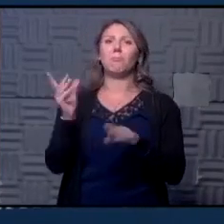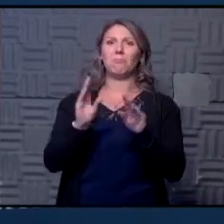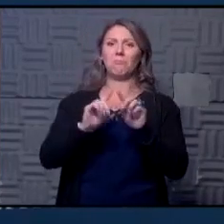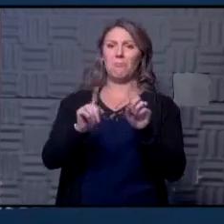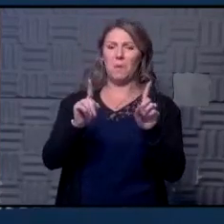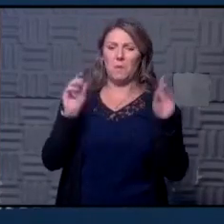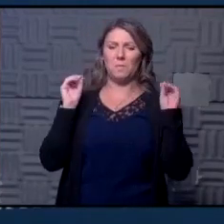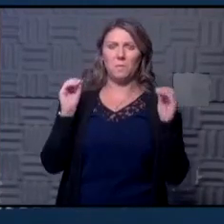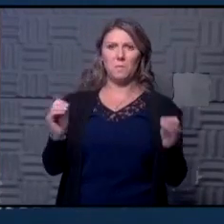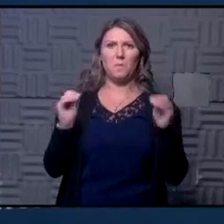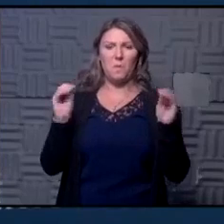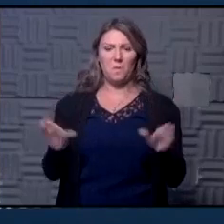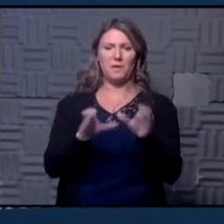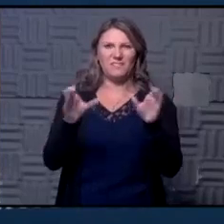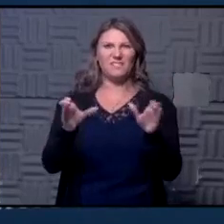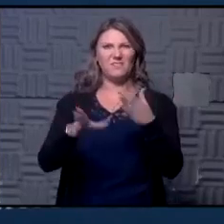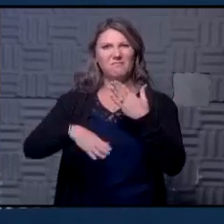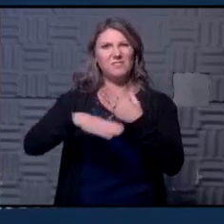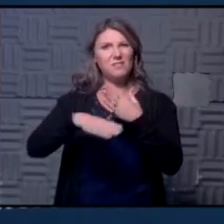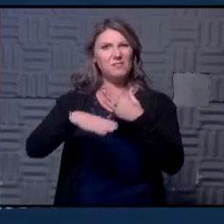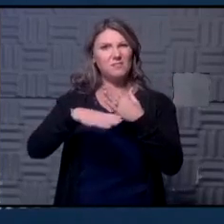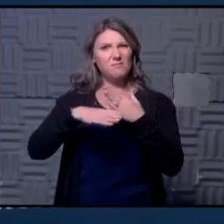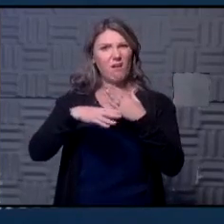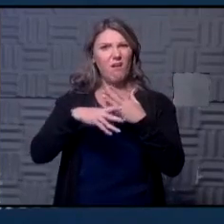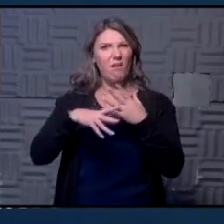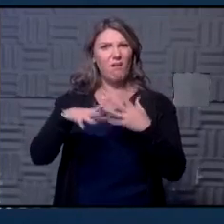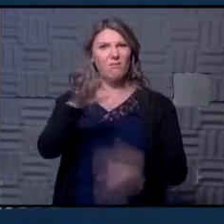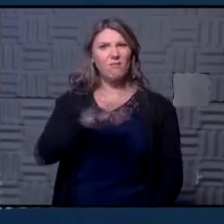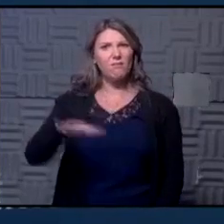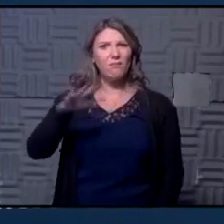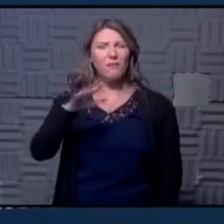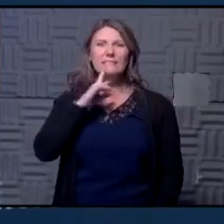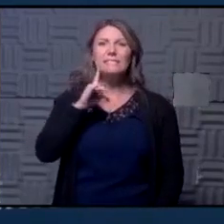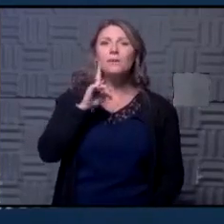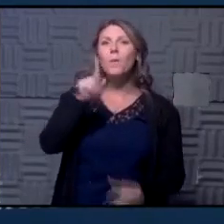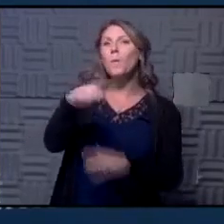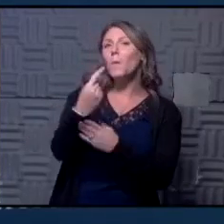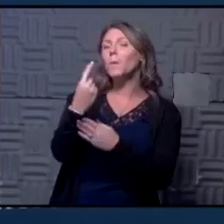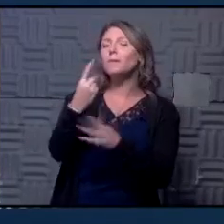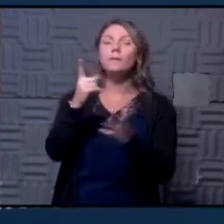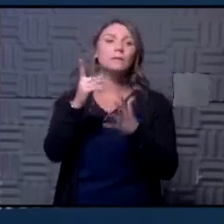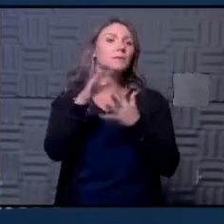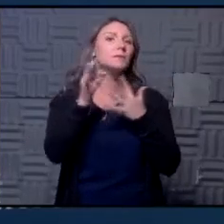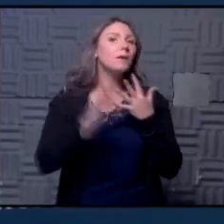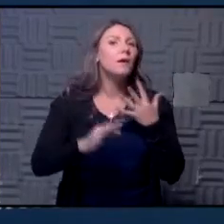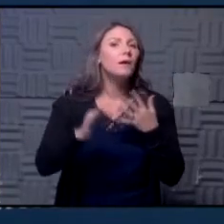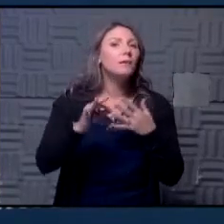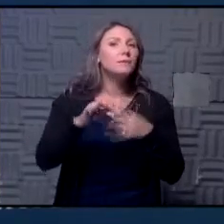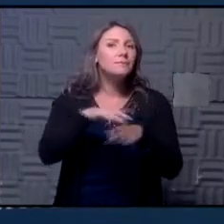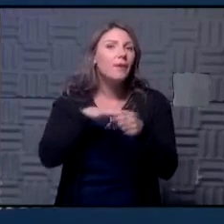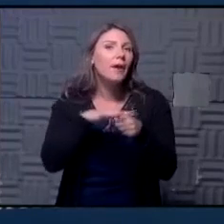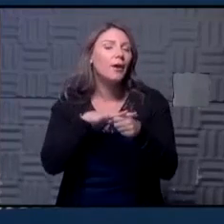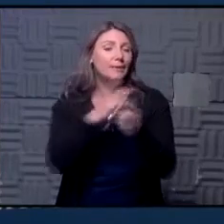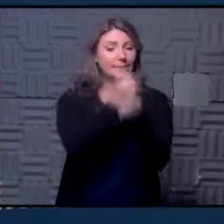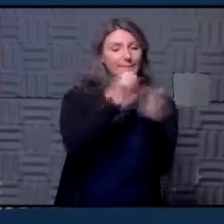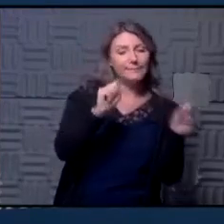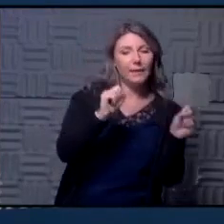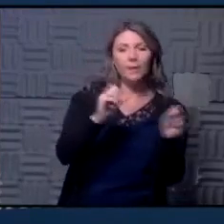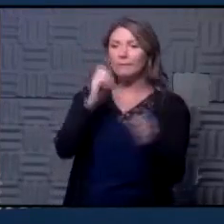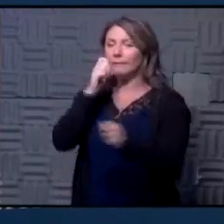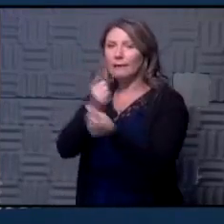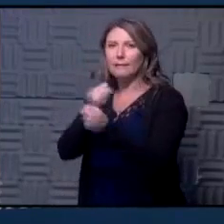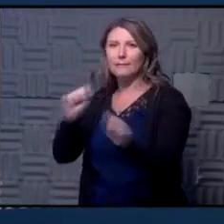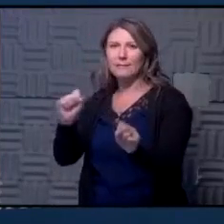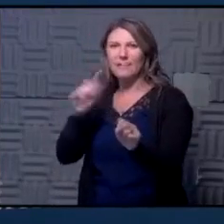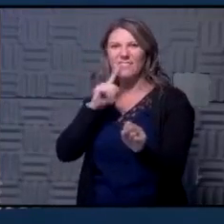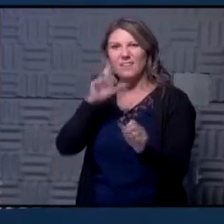at the soccer complex he said that seems to be selective areas where it is safe and not safe and that's confusing to him